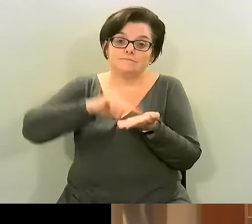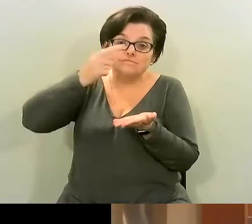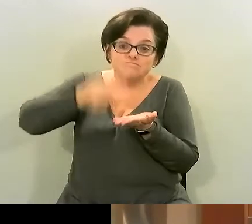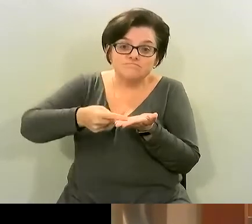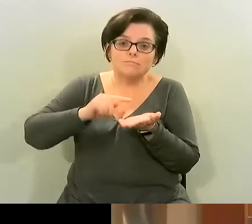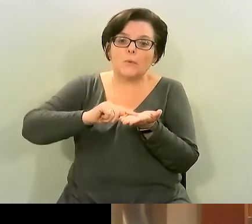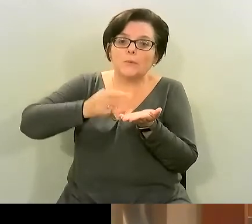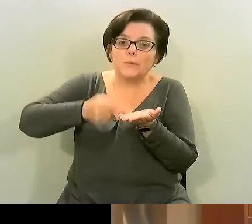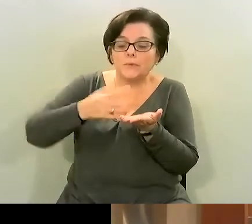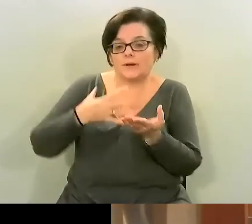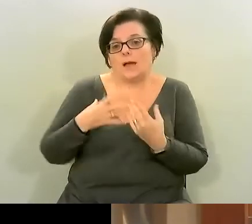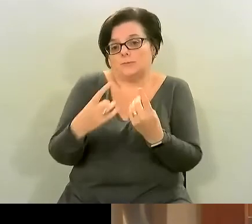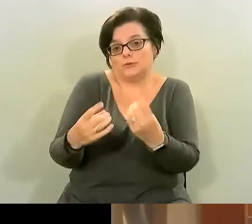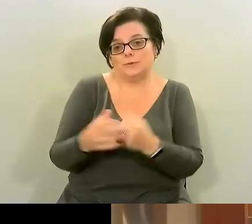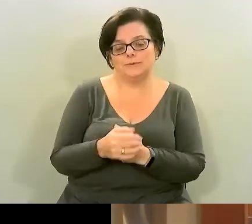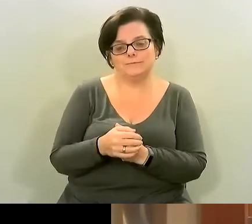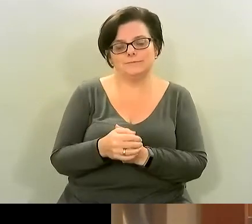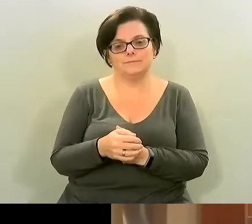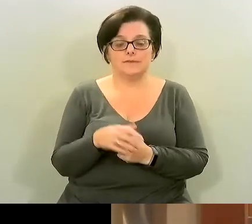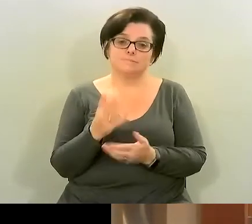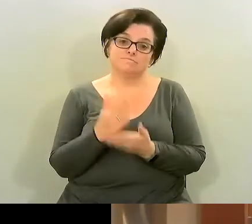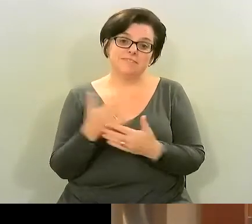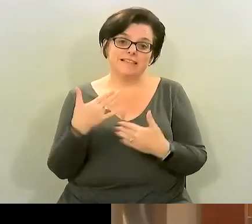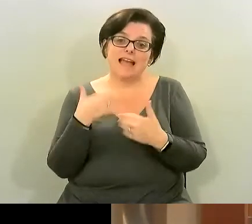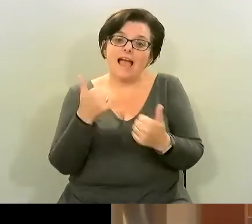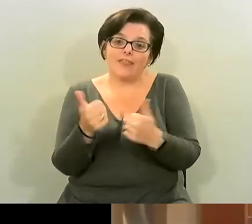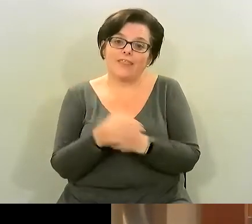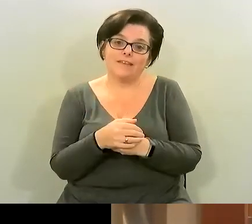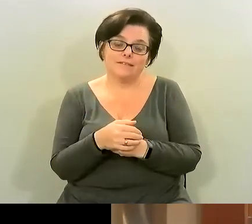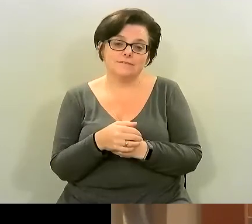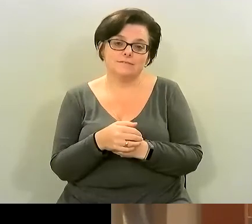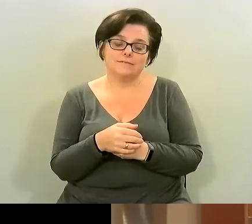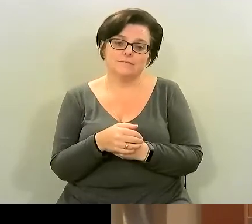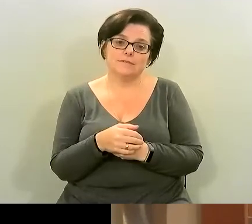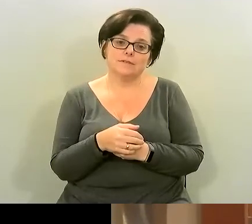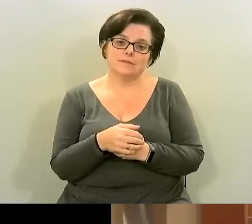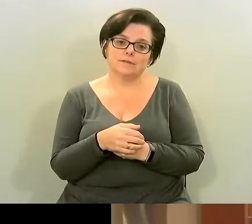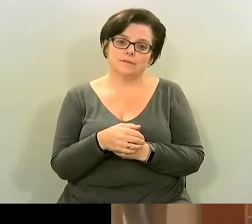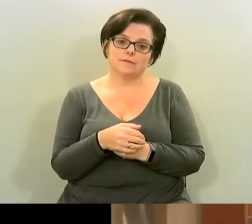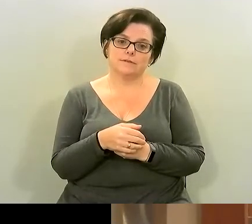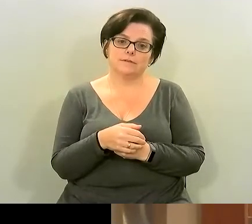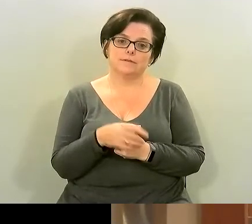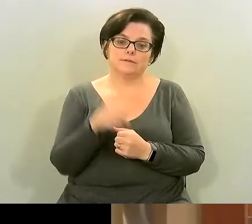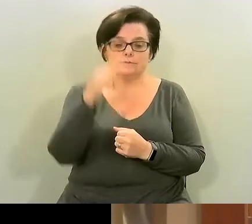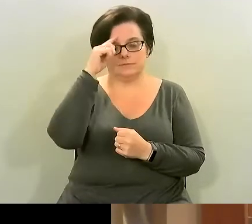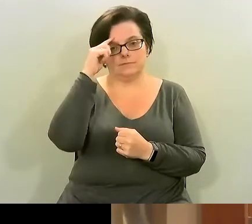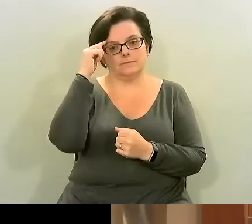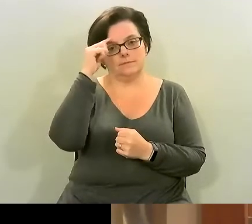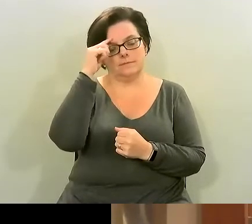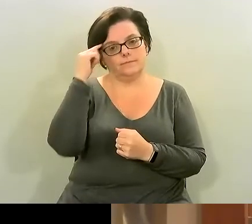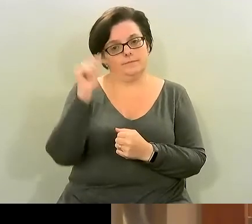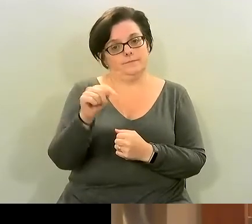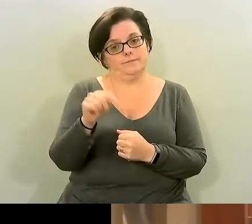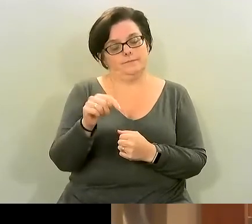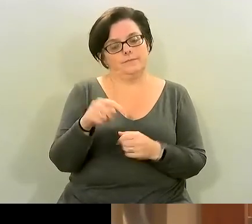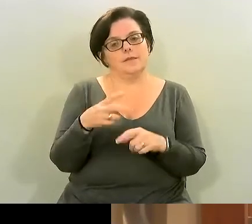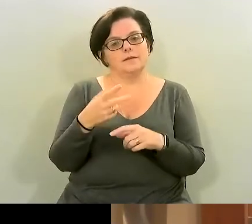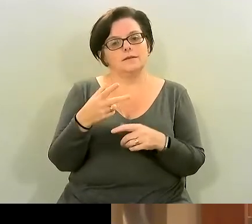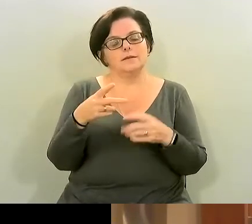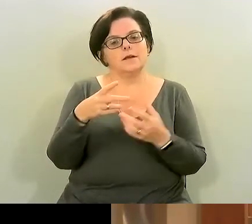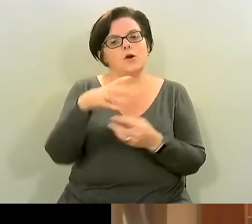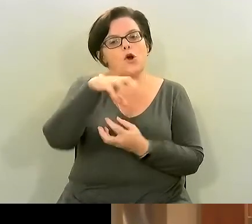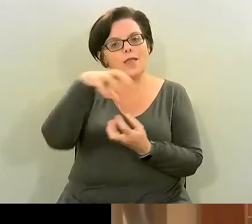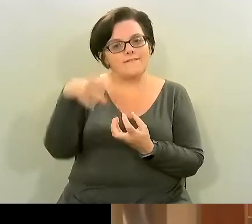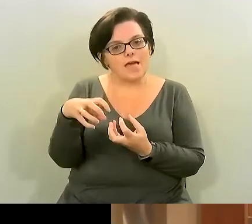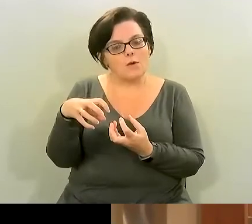great and healthy pesto and that's just the the piece of cauliflower but i'm going to show you how i plated it